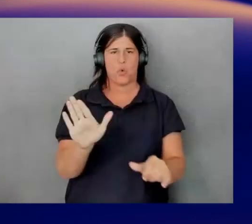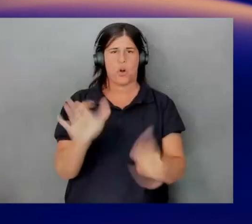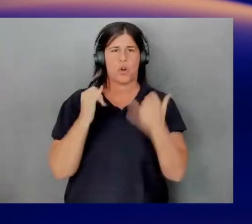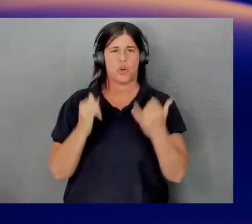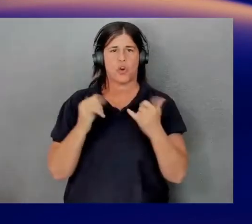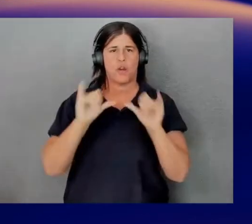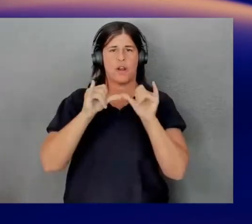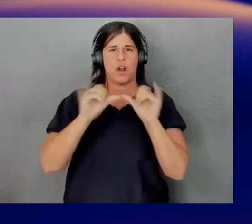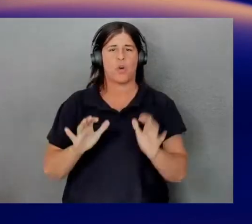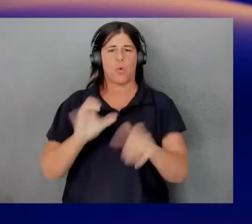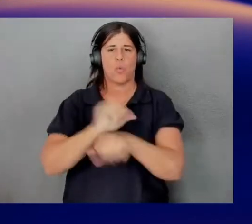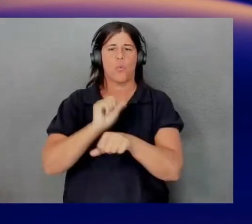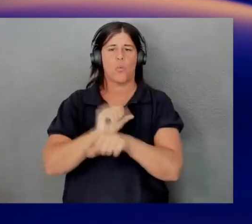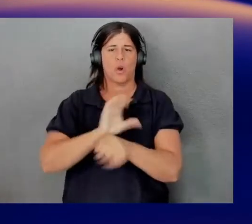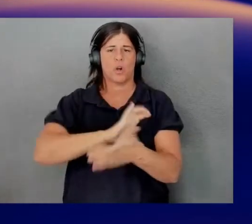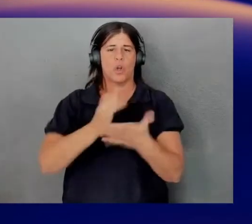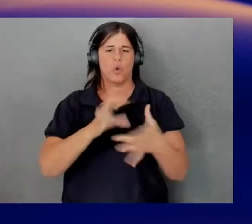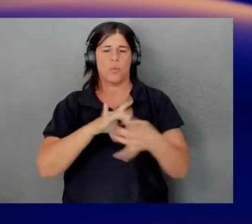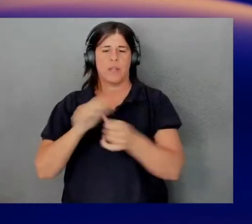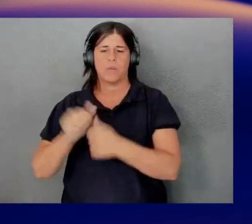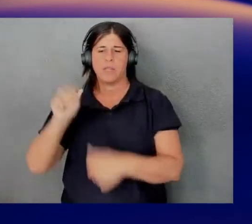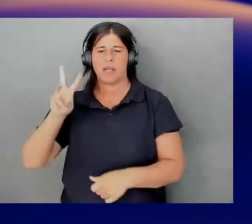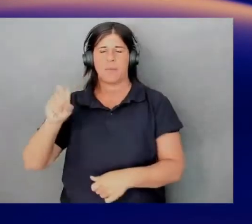current workload against AWS best practices.